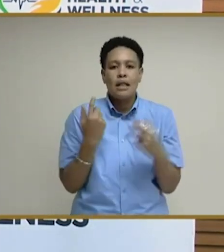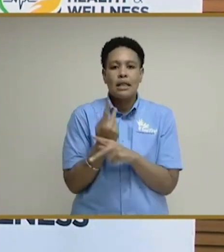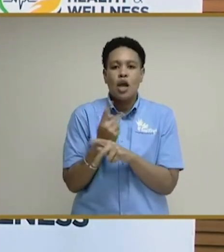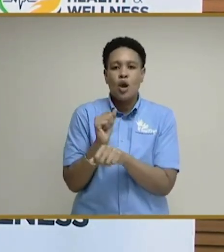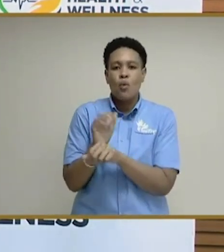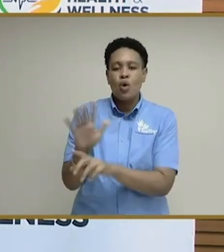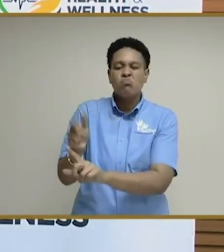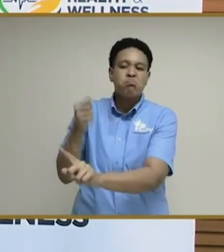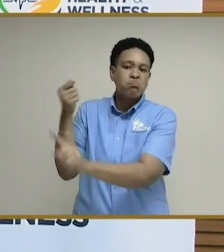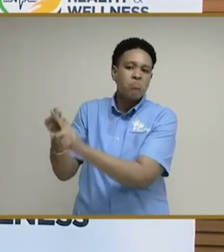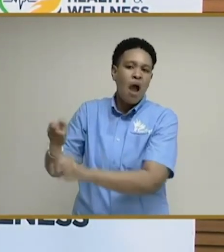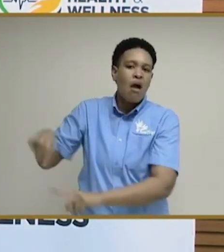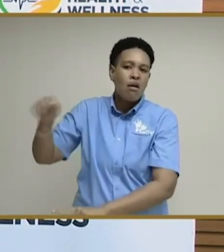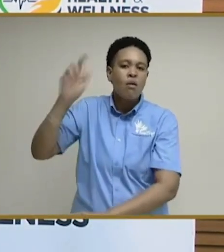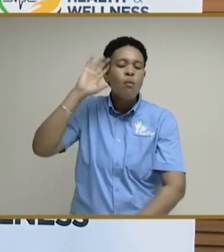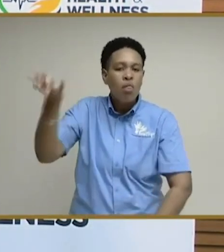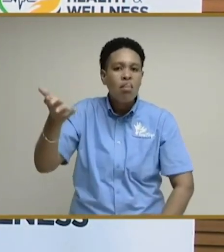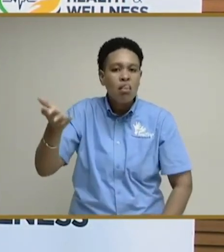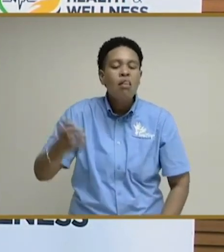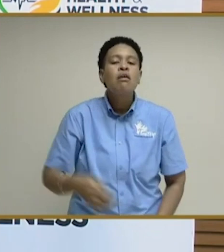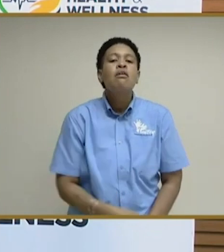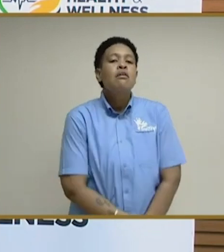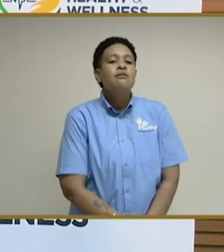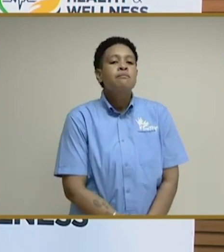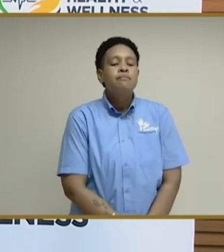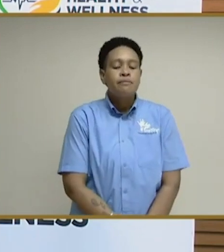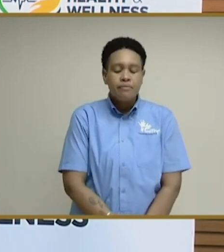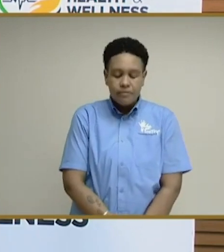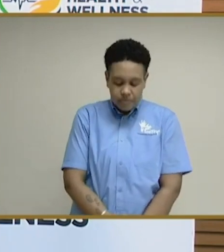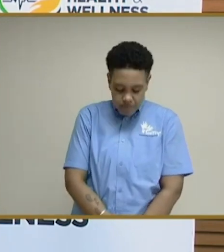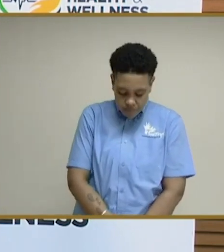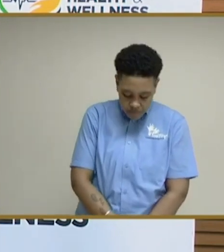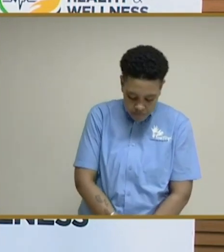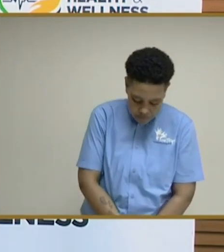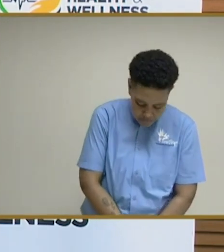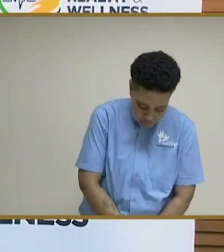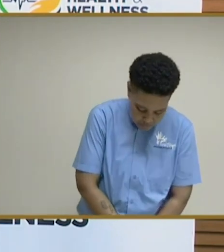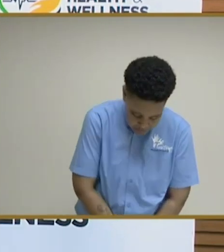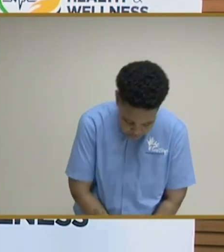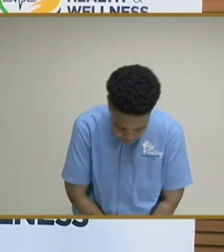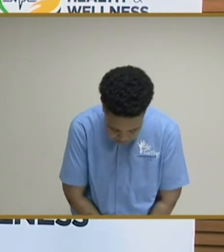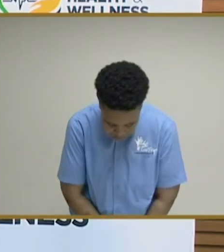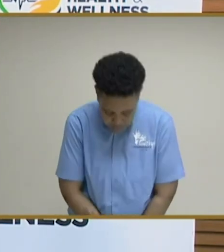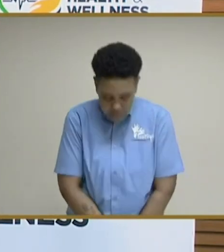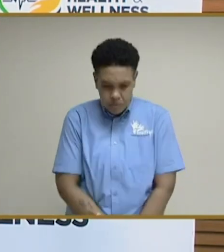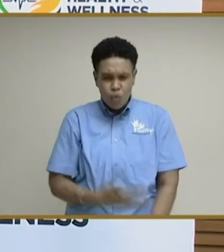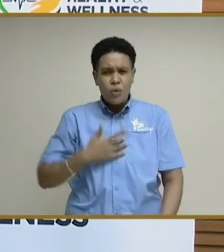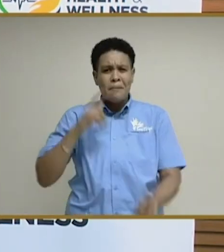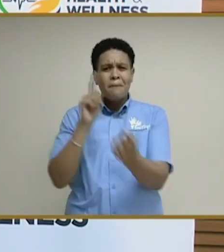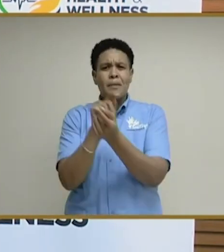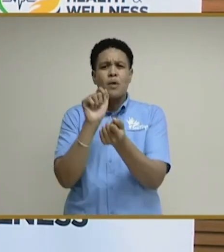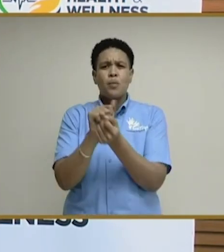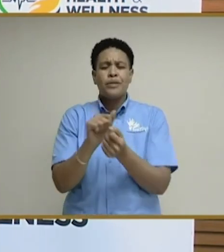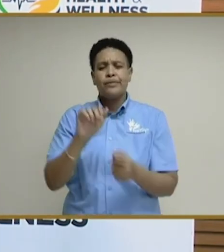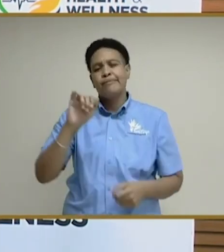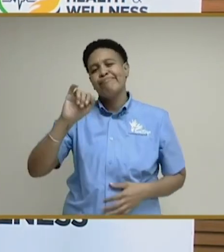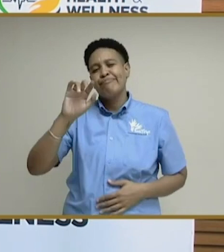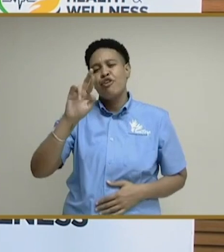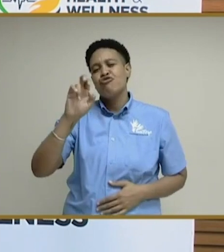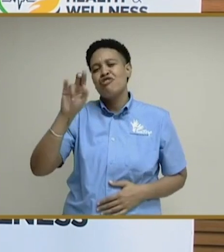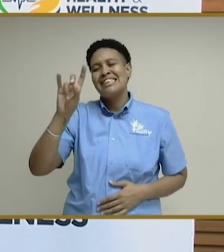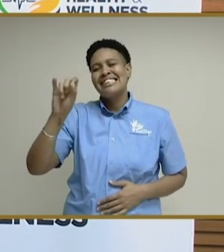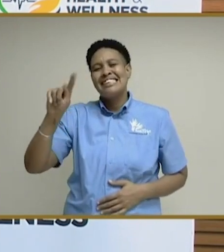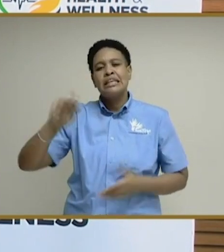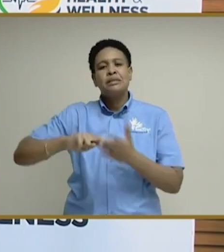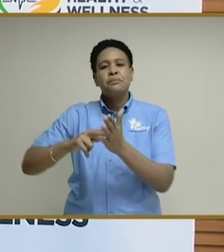workers are going to be affected. We have met with the residents and we have met with the heads of department, the CEO,